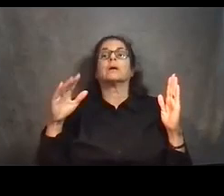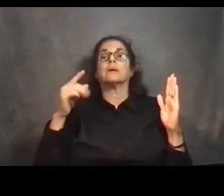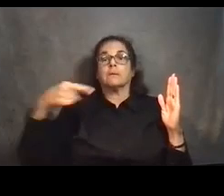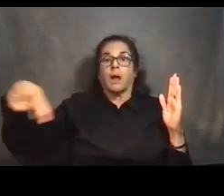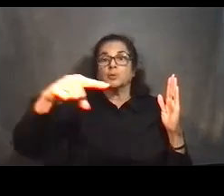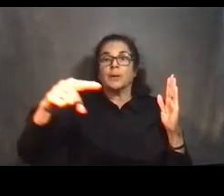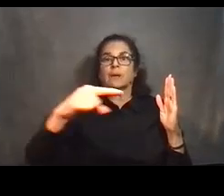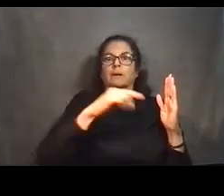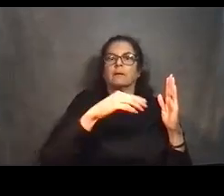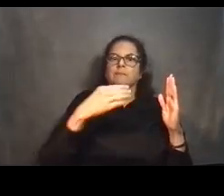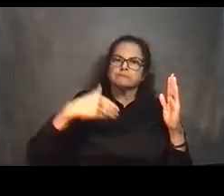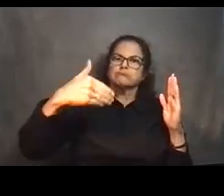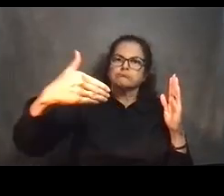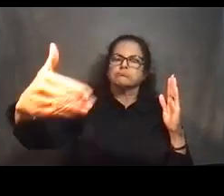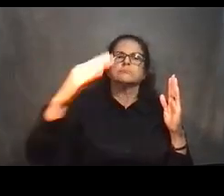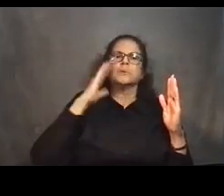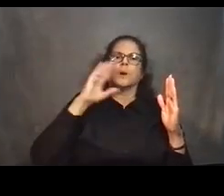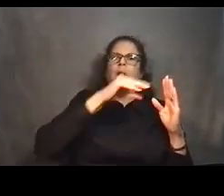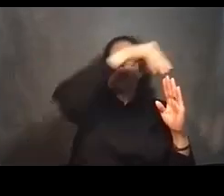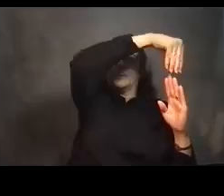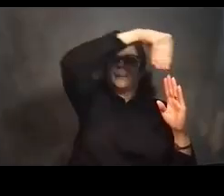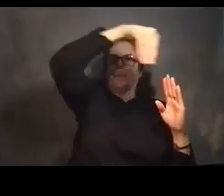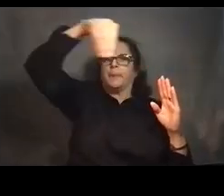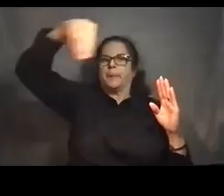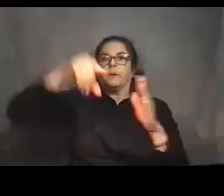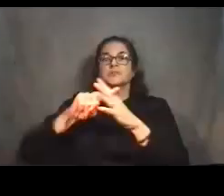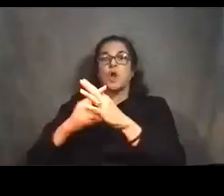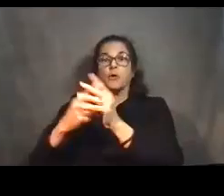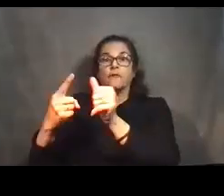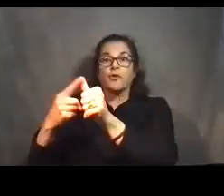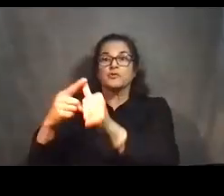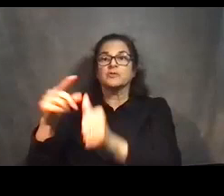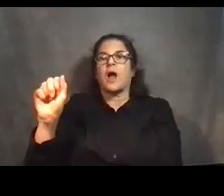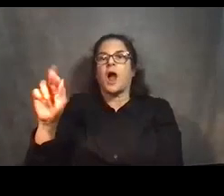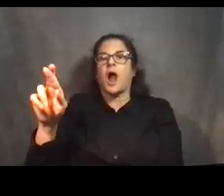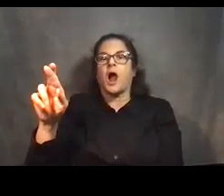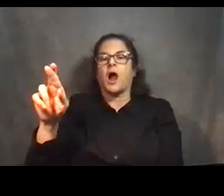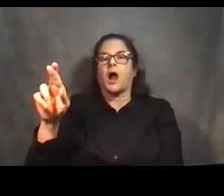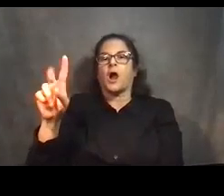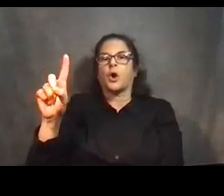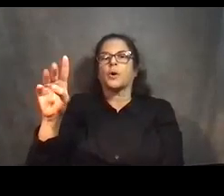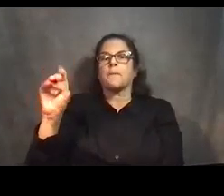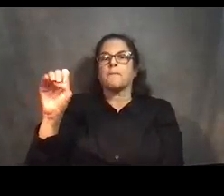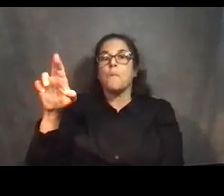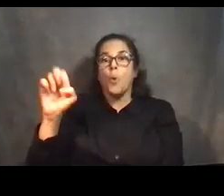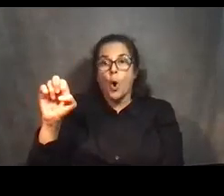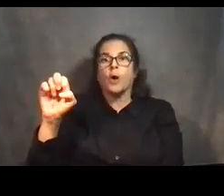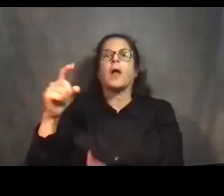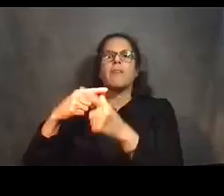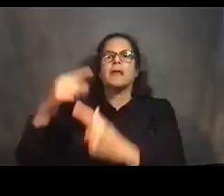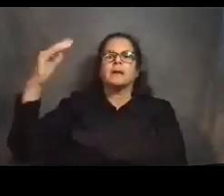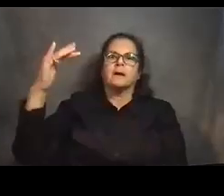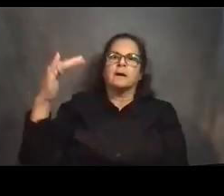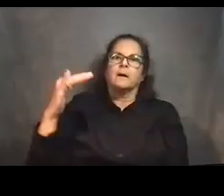assembled, we'll start at Ardmore and we'll continue south towards Leland. So everything goes from north to south and we'll wreck the bridge